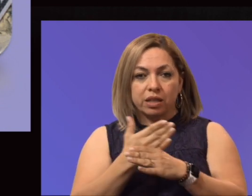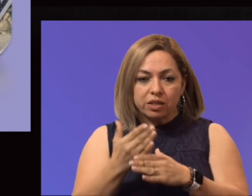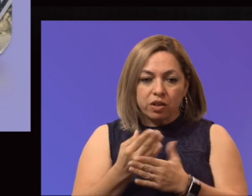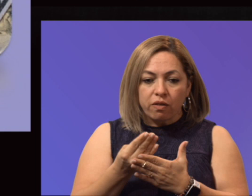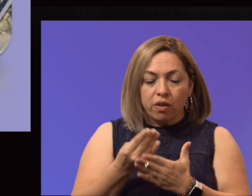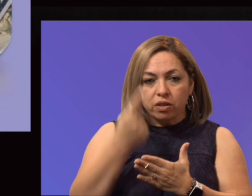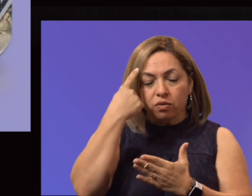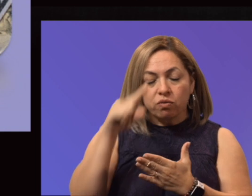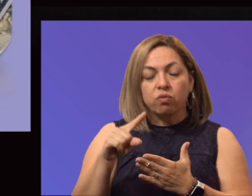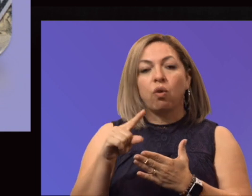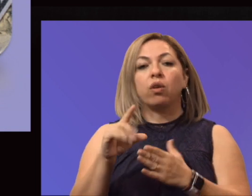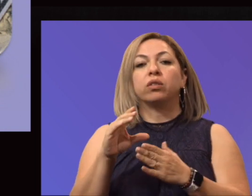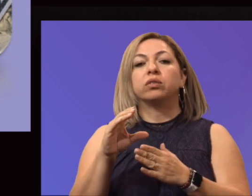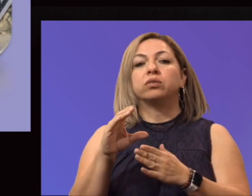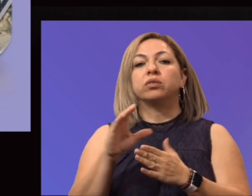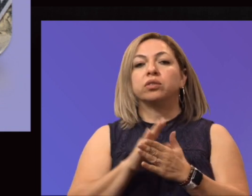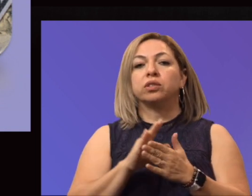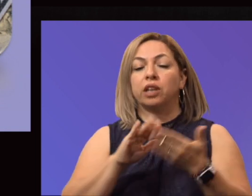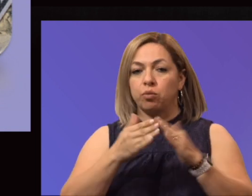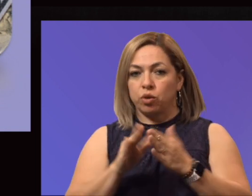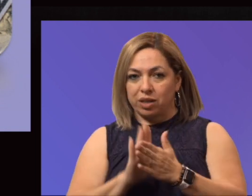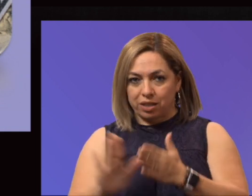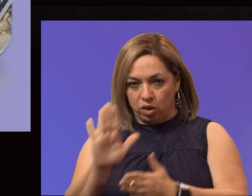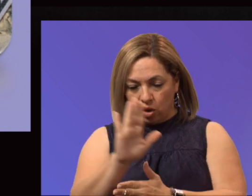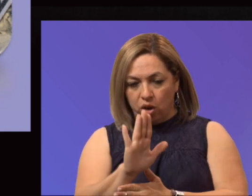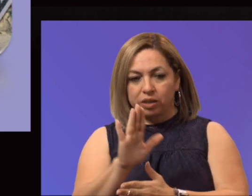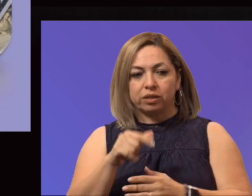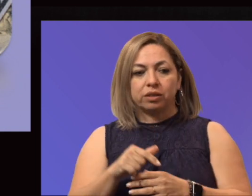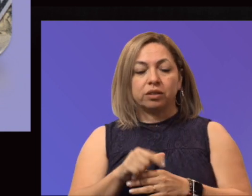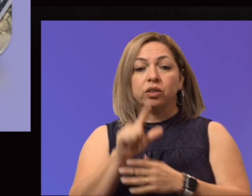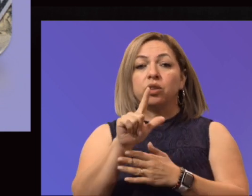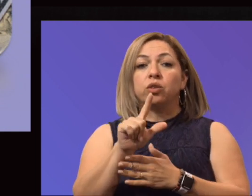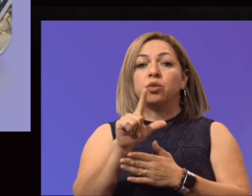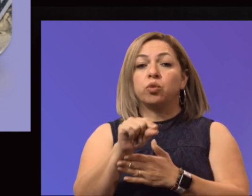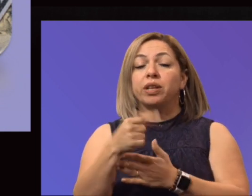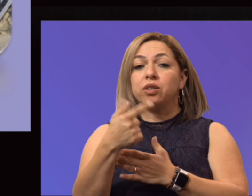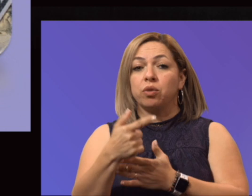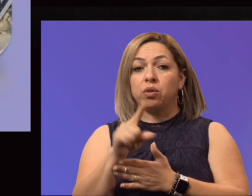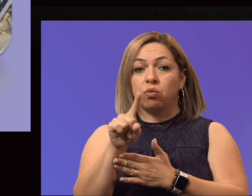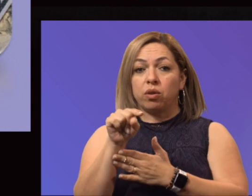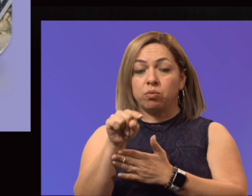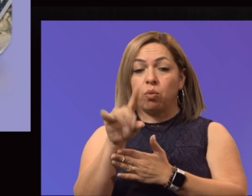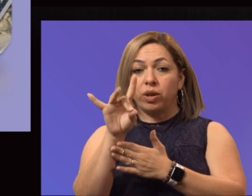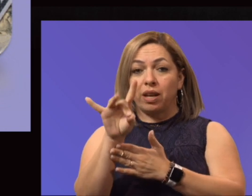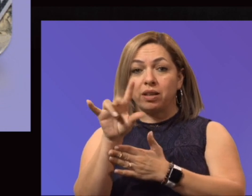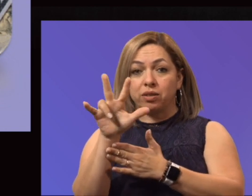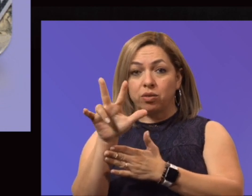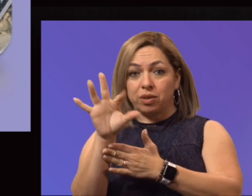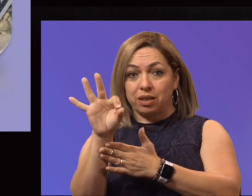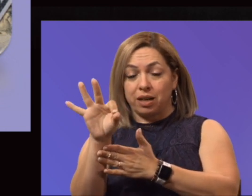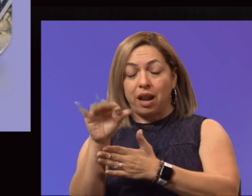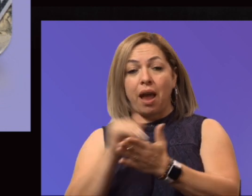As you can see, the 2021 funding was at $1.839 billion. You see the breakdown between